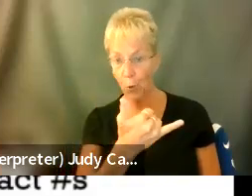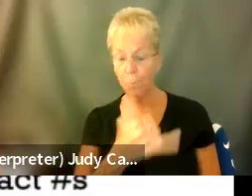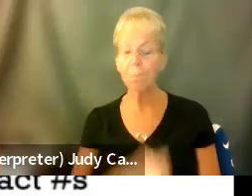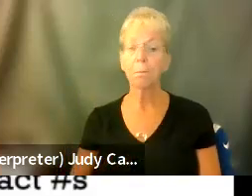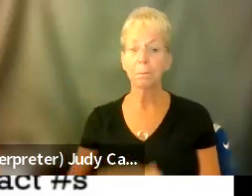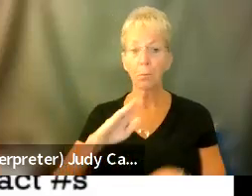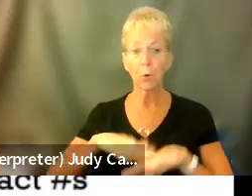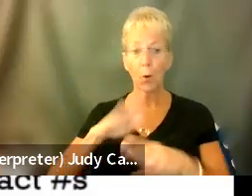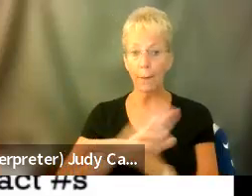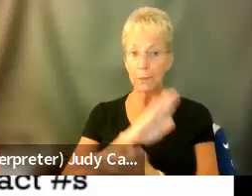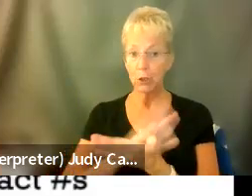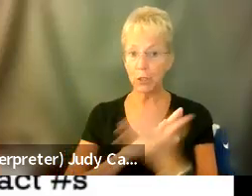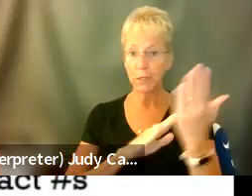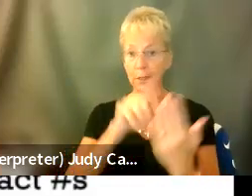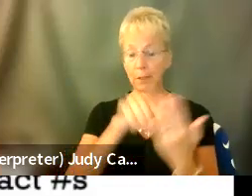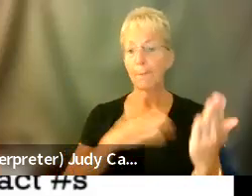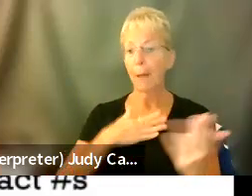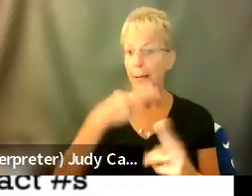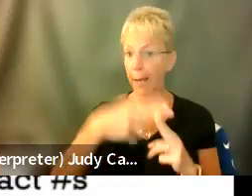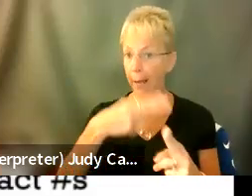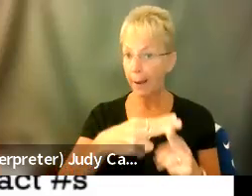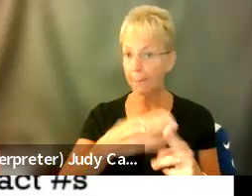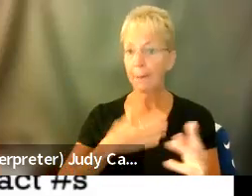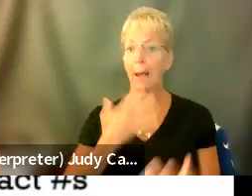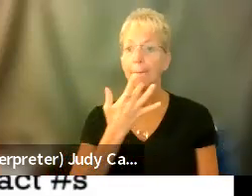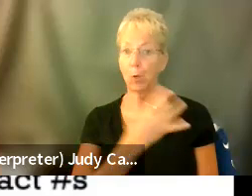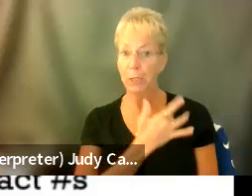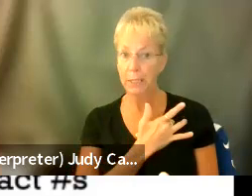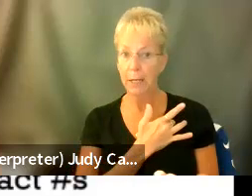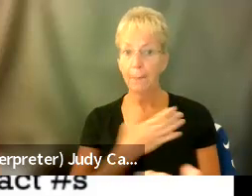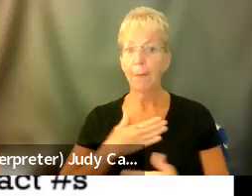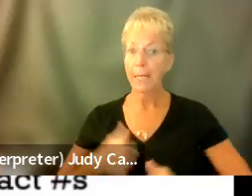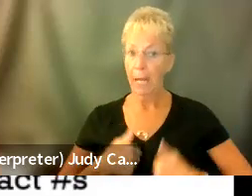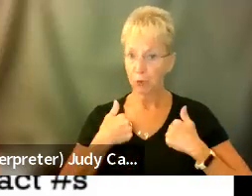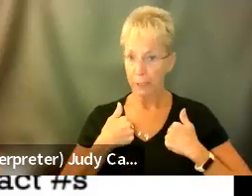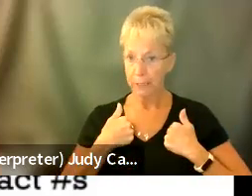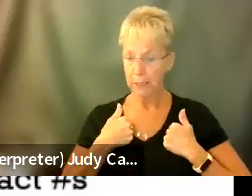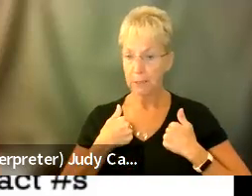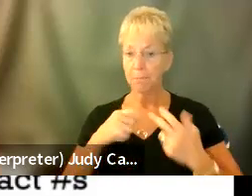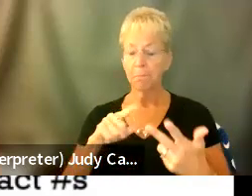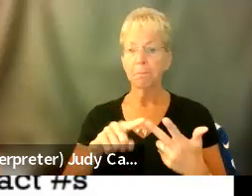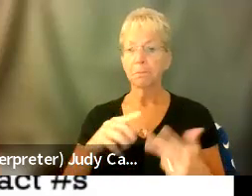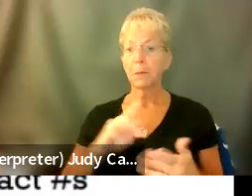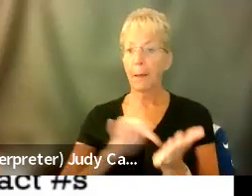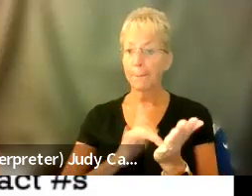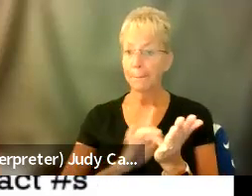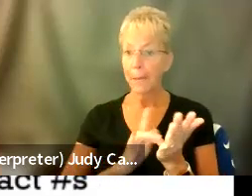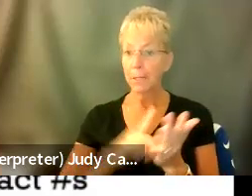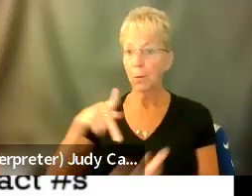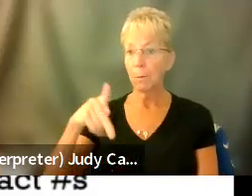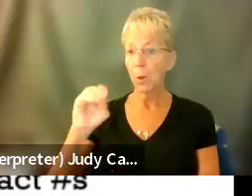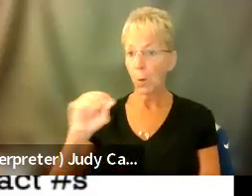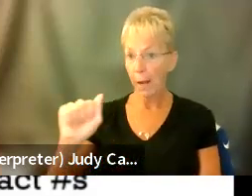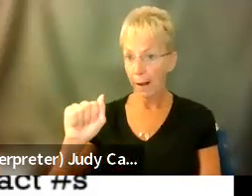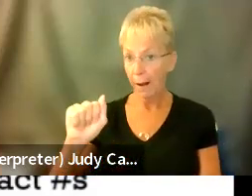on that cheat sheet, it's got my name, my birth date, and my address. It's got my medical power of attorney,